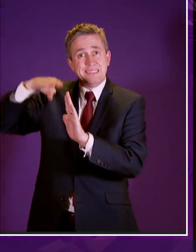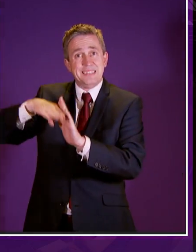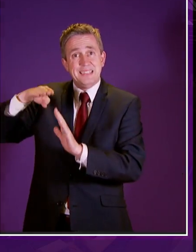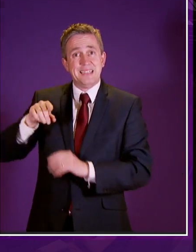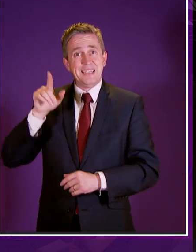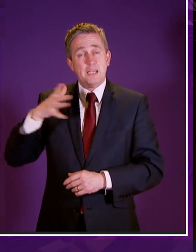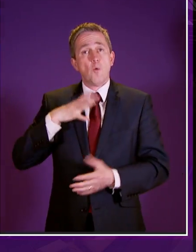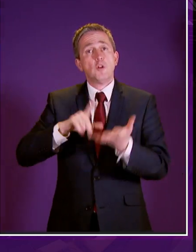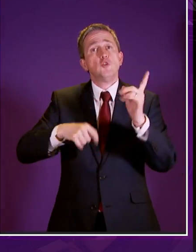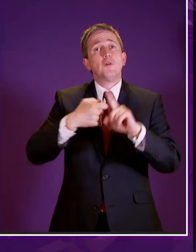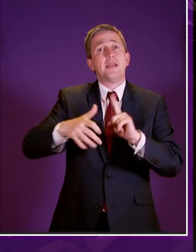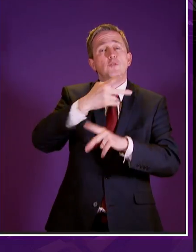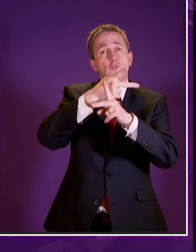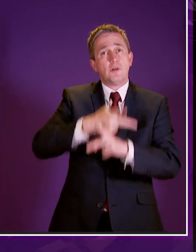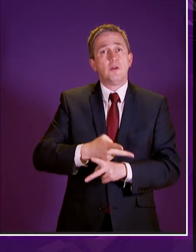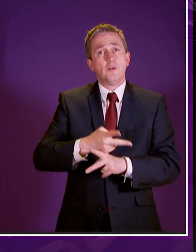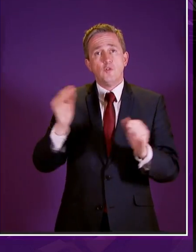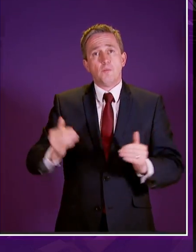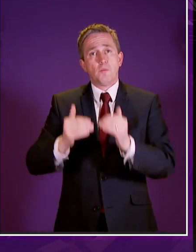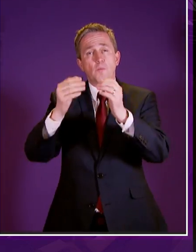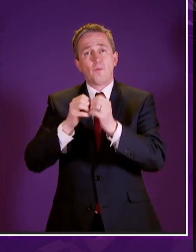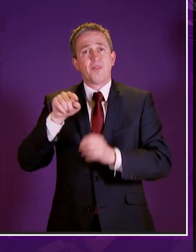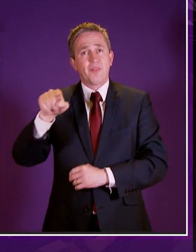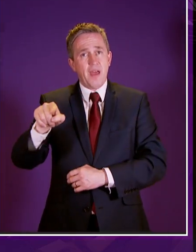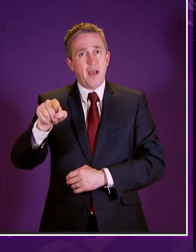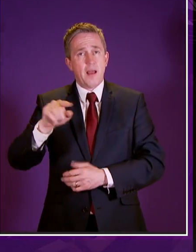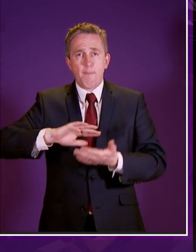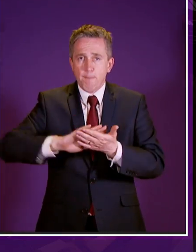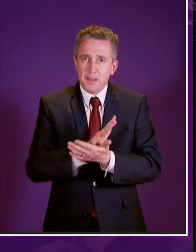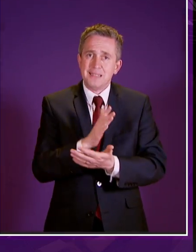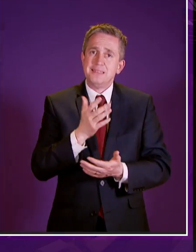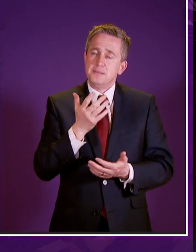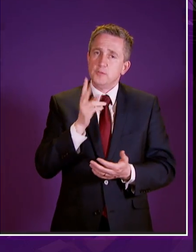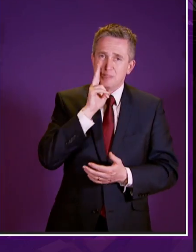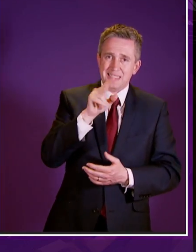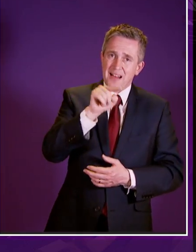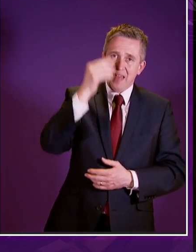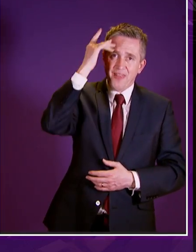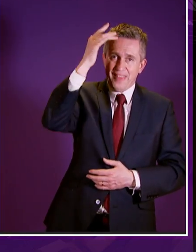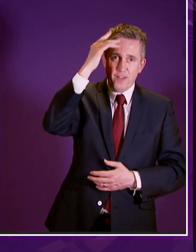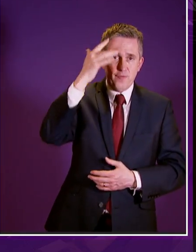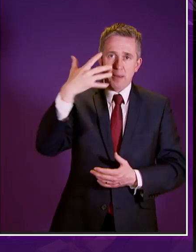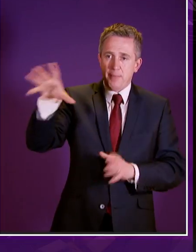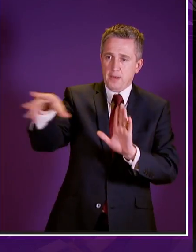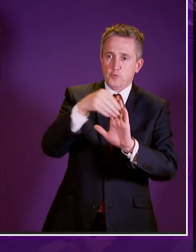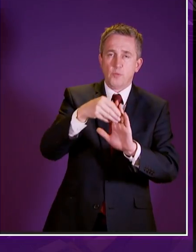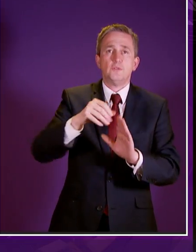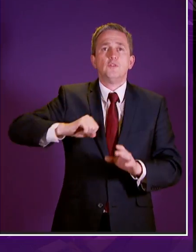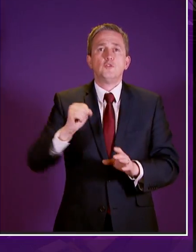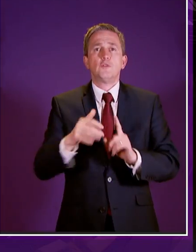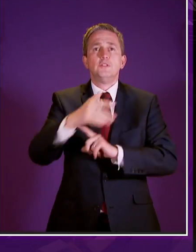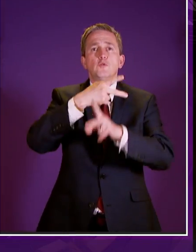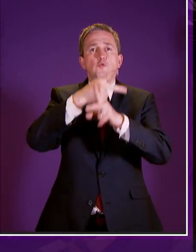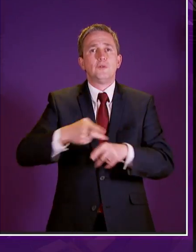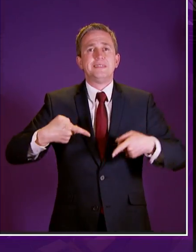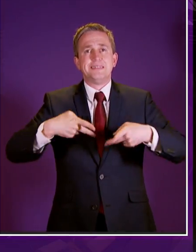the uk social security system and i'm gratified to see that very much at large in the scottish social security system